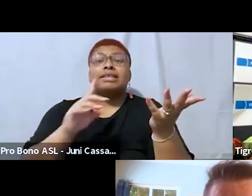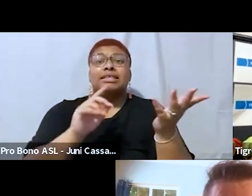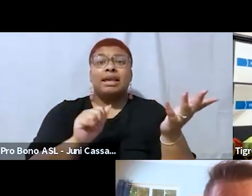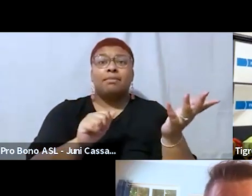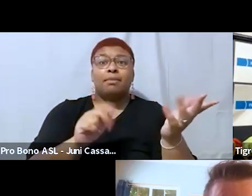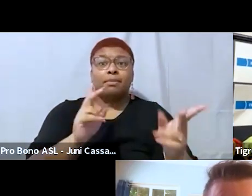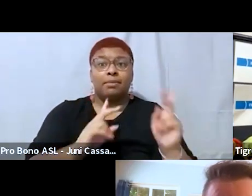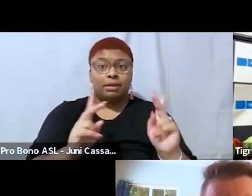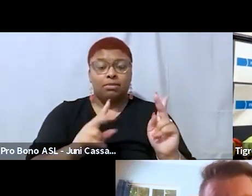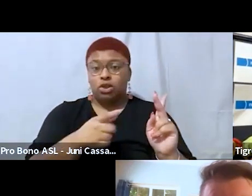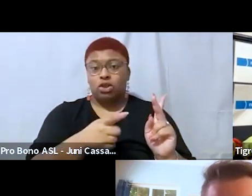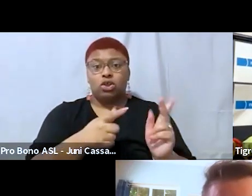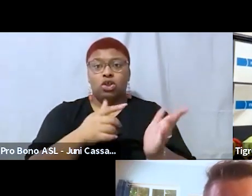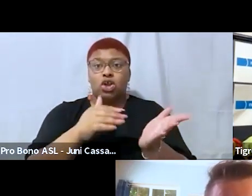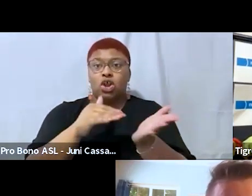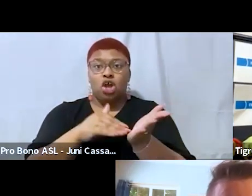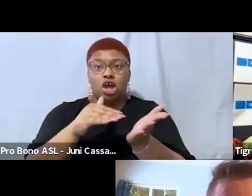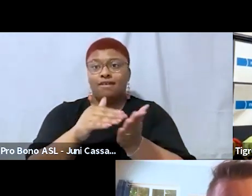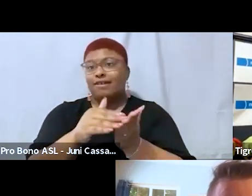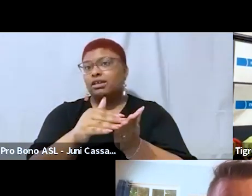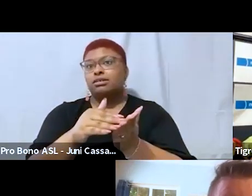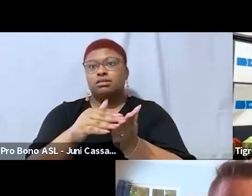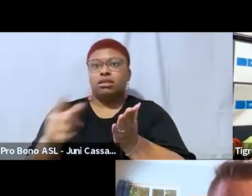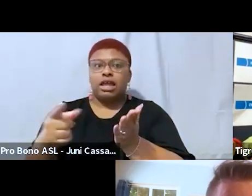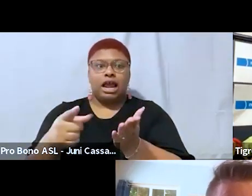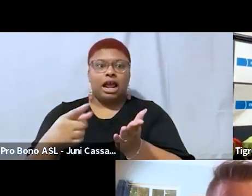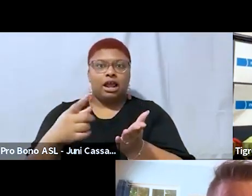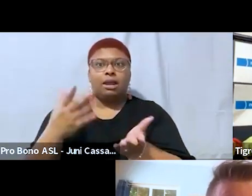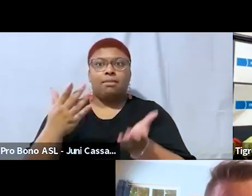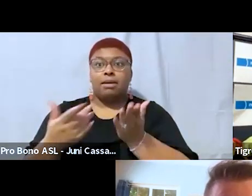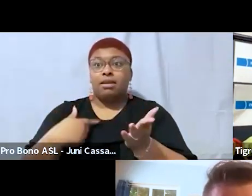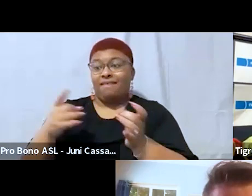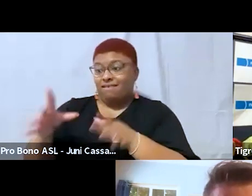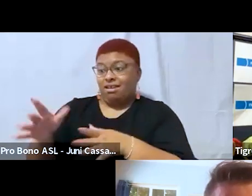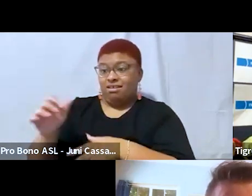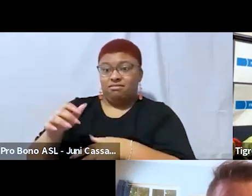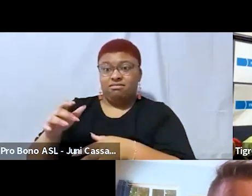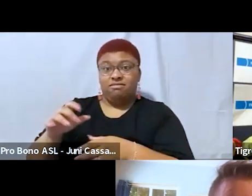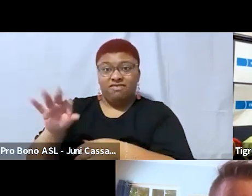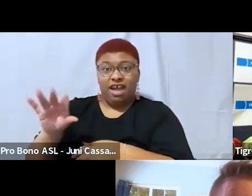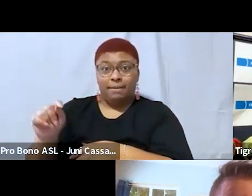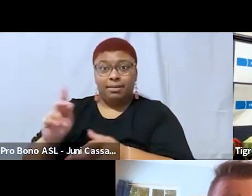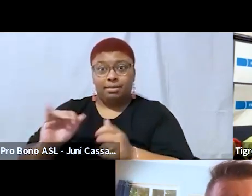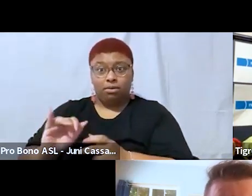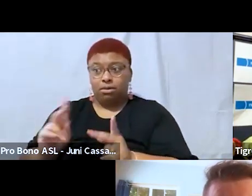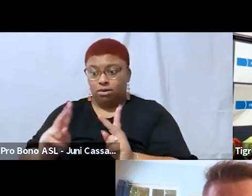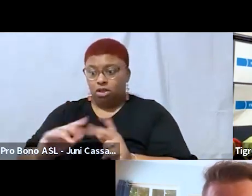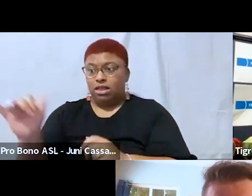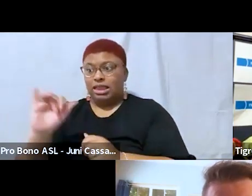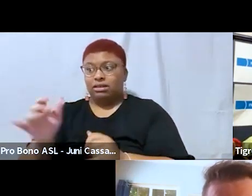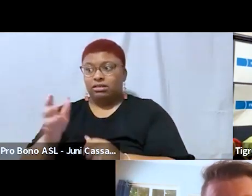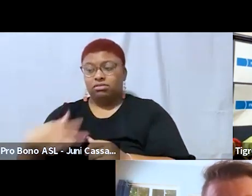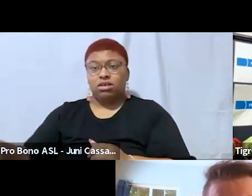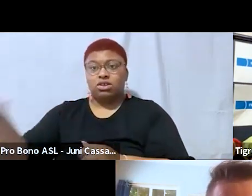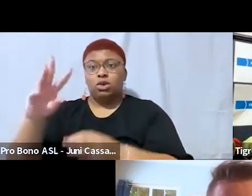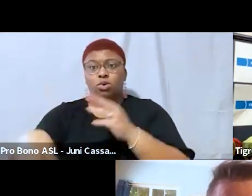are you know often just as likely to be fat hating as the rest of the world and fat people are just